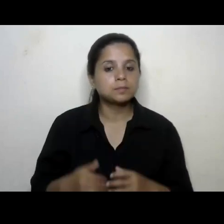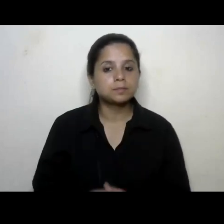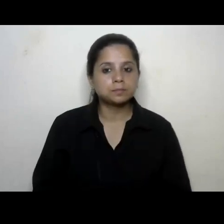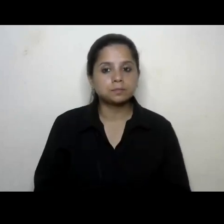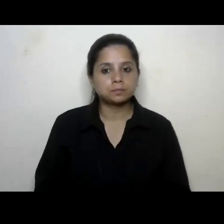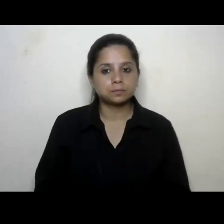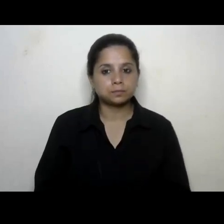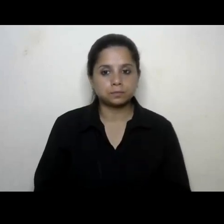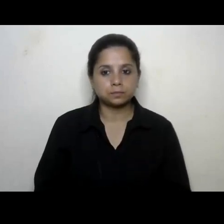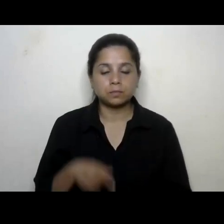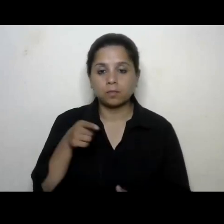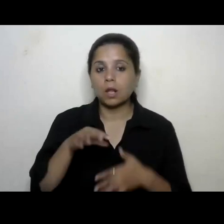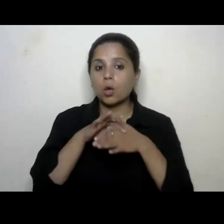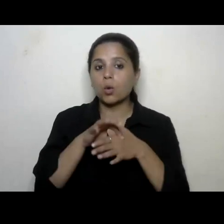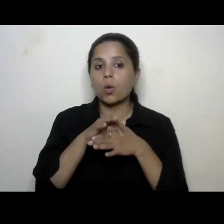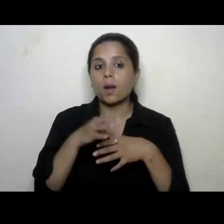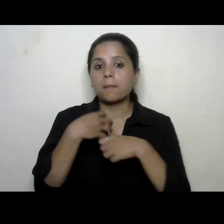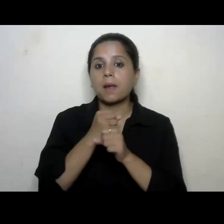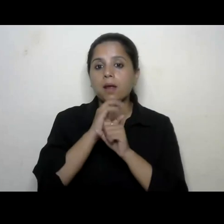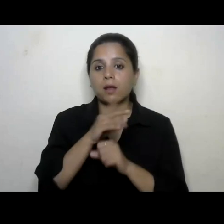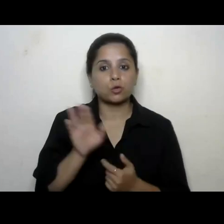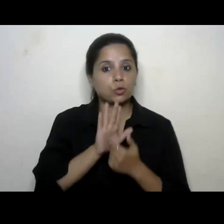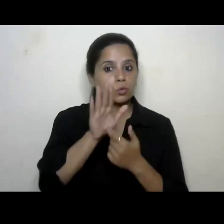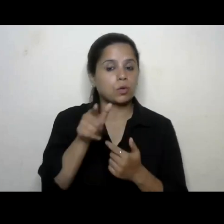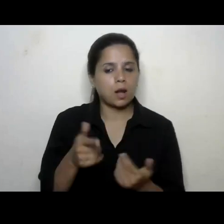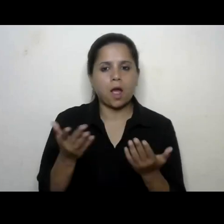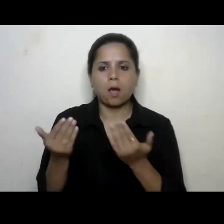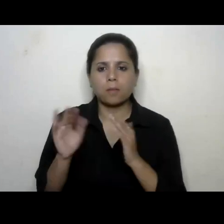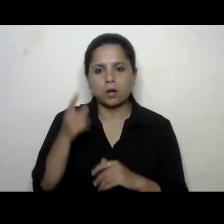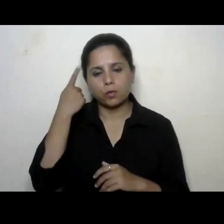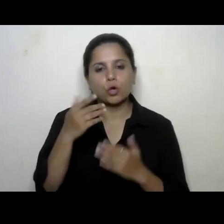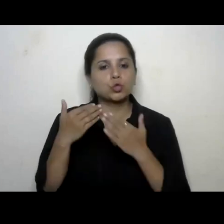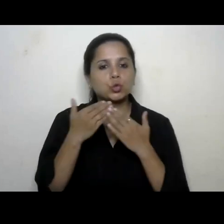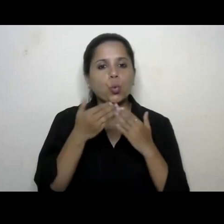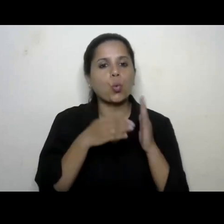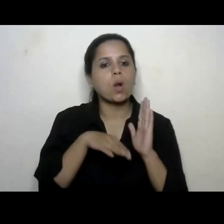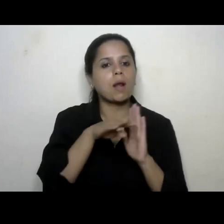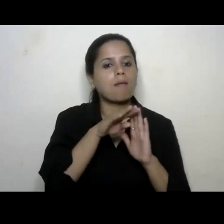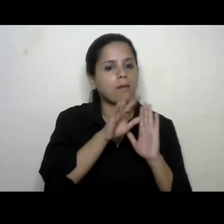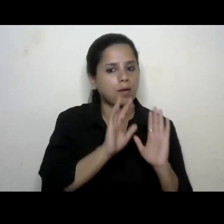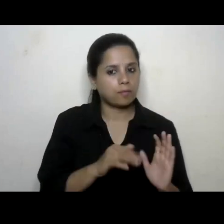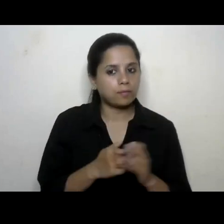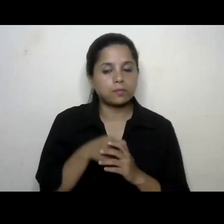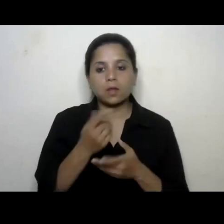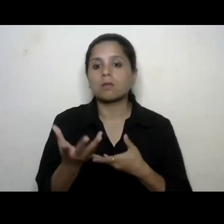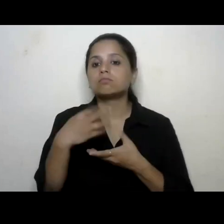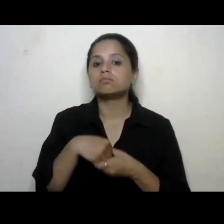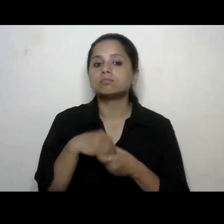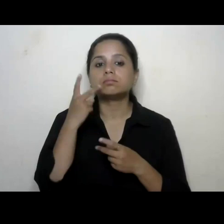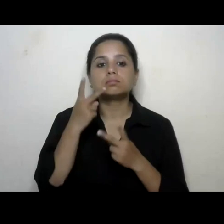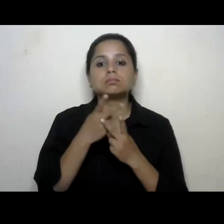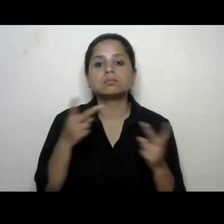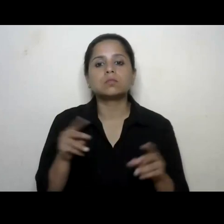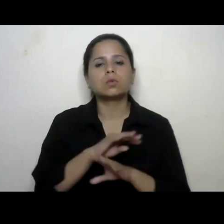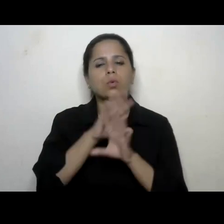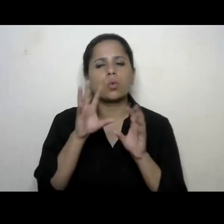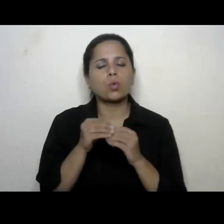the content as you mentioned already are available for school levels which covers almost